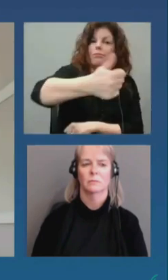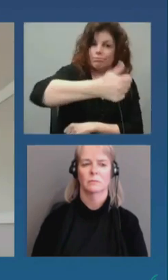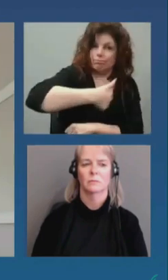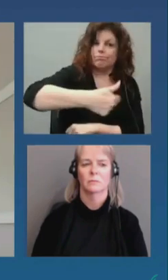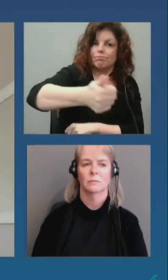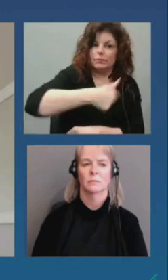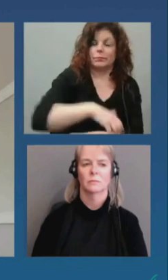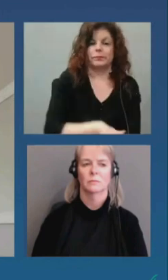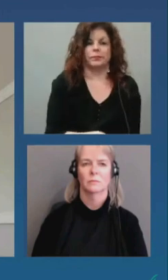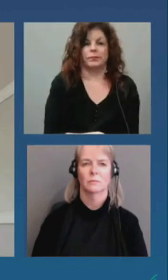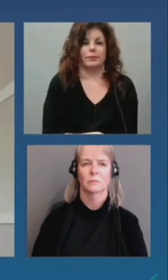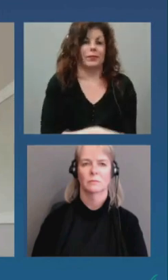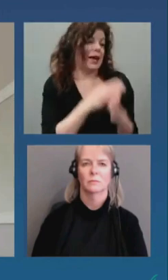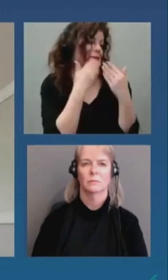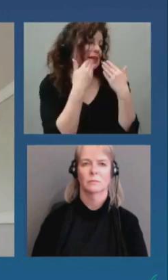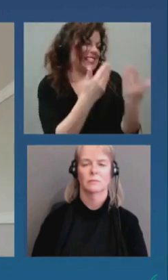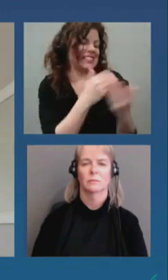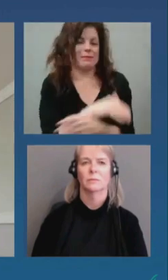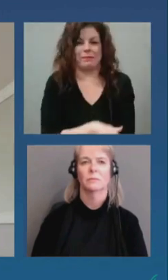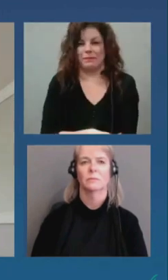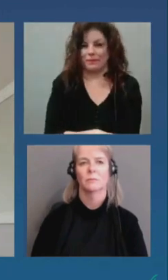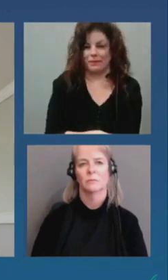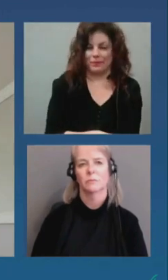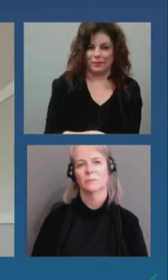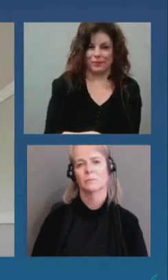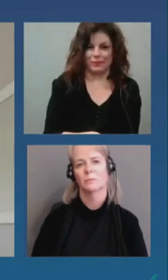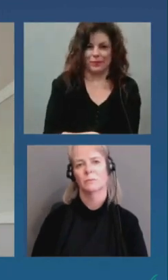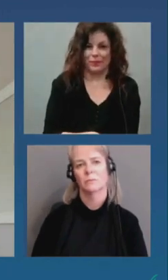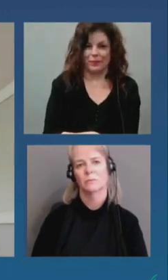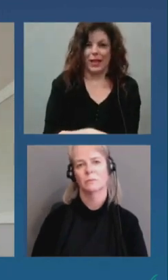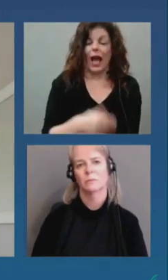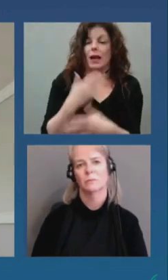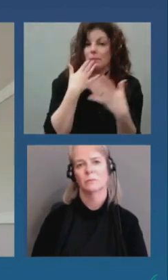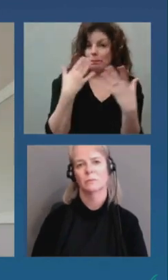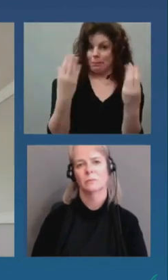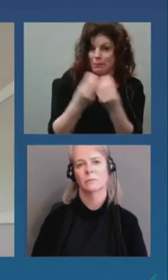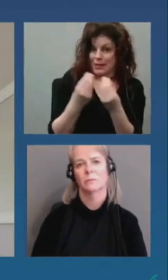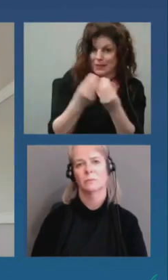merci merci beaucoup Catherine